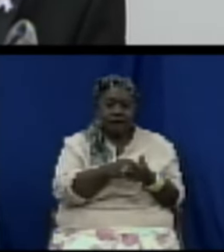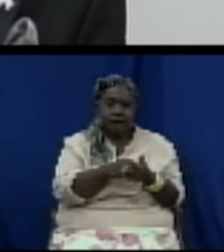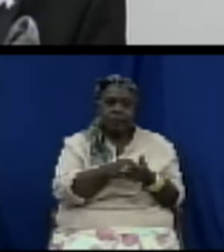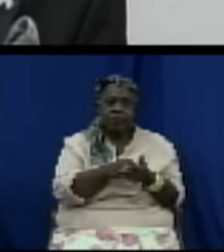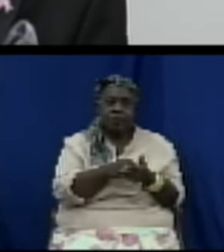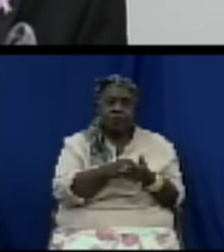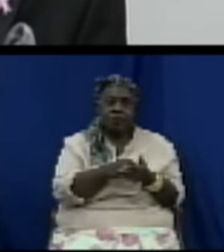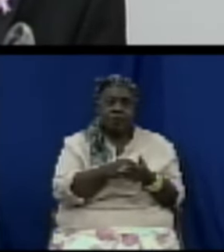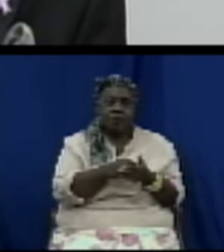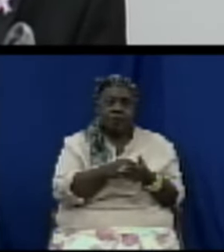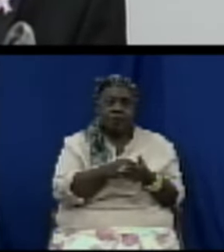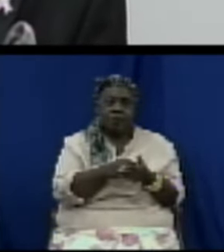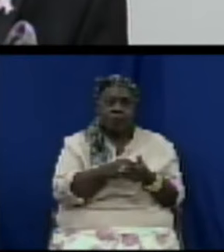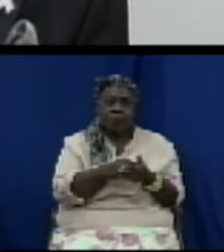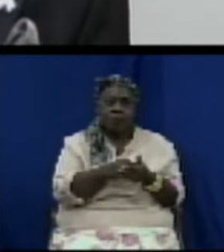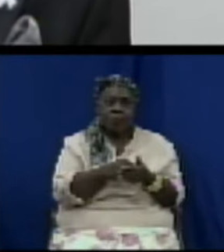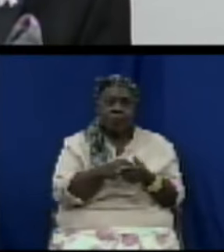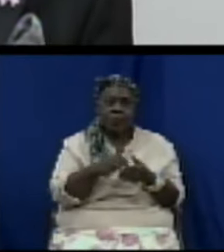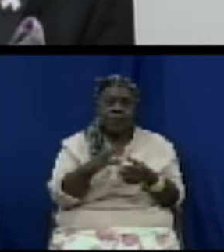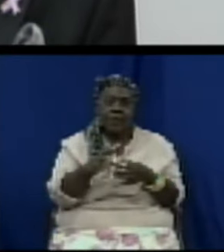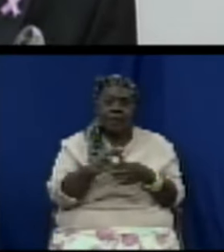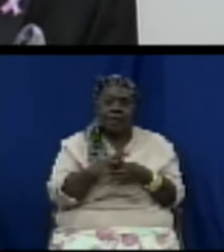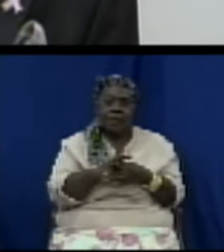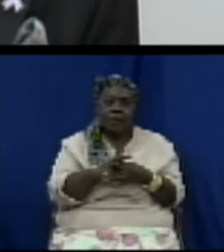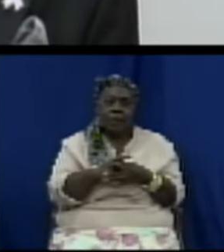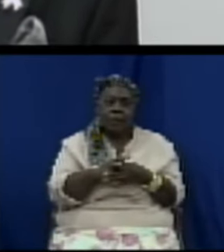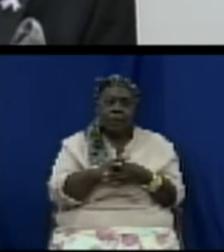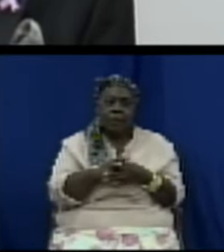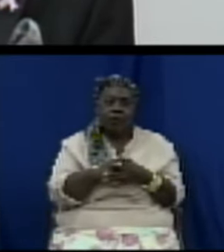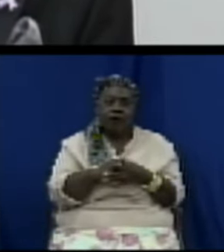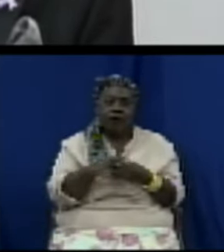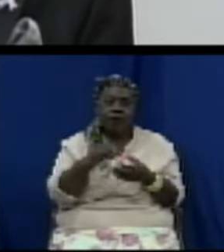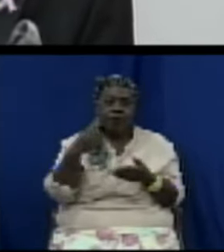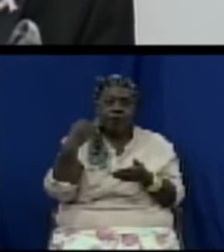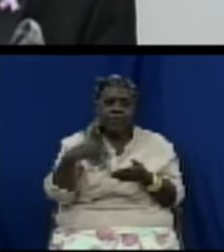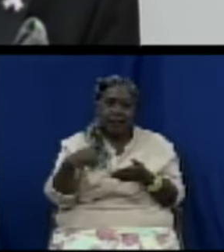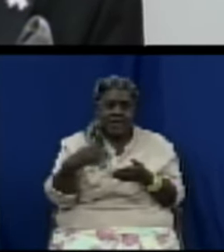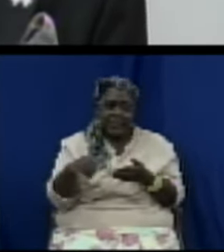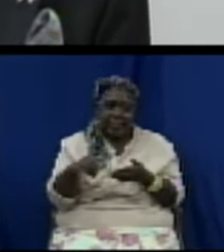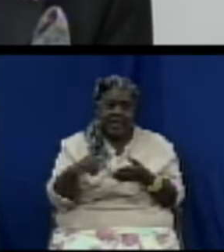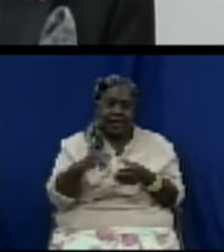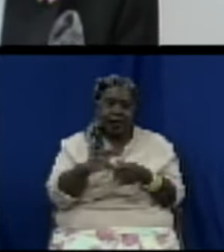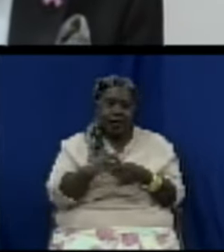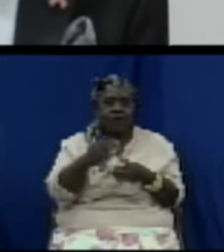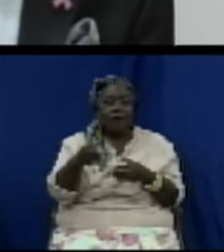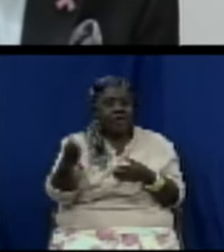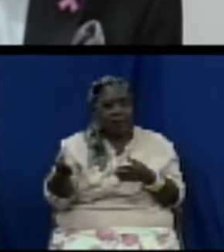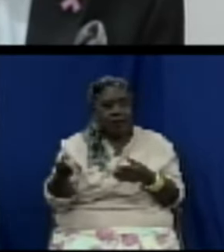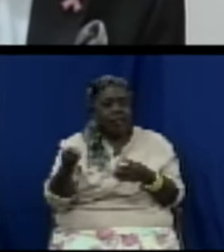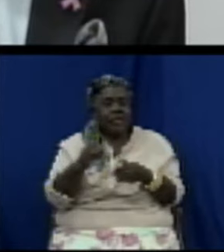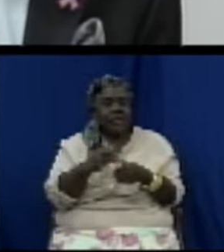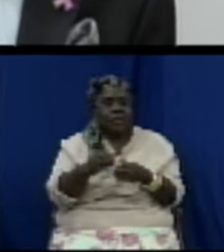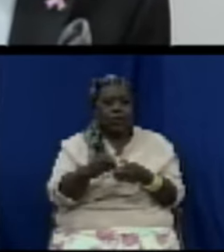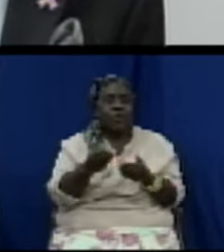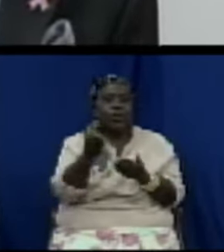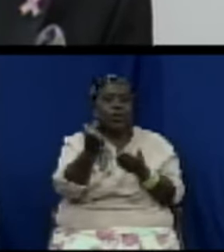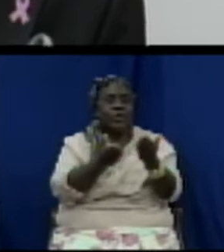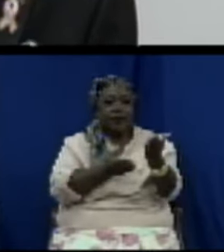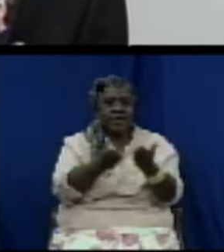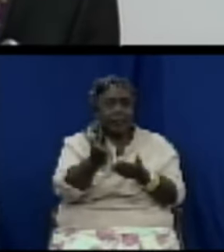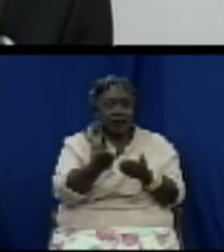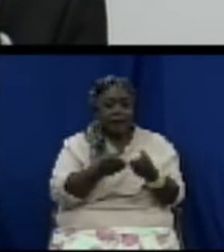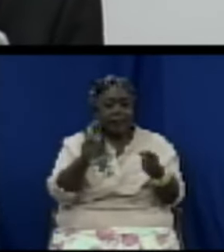in contracts for the sale and supply of goods or services to our